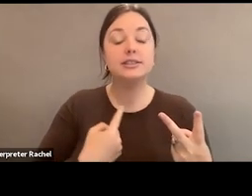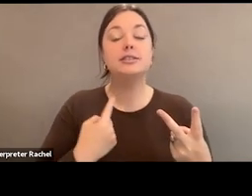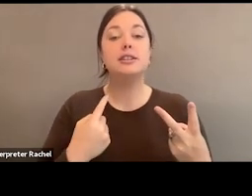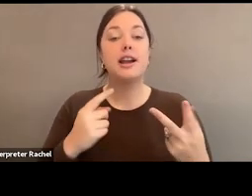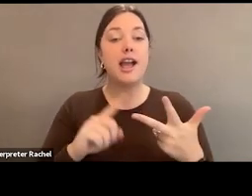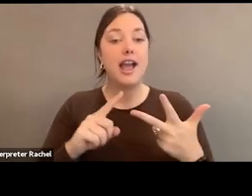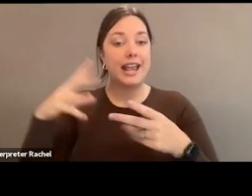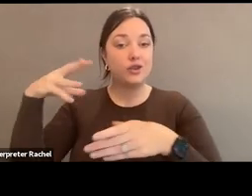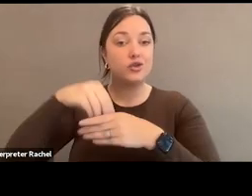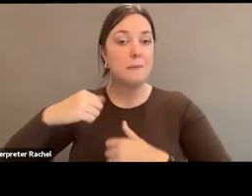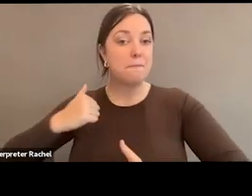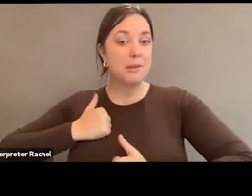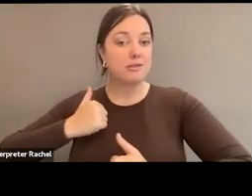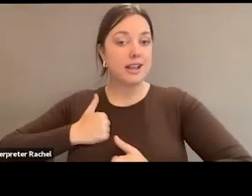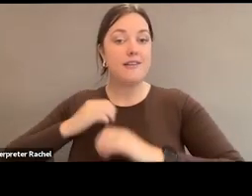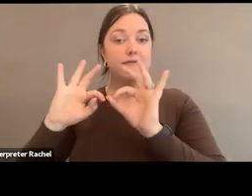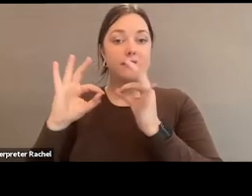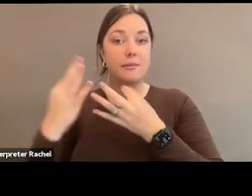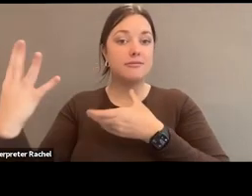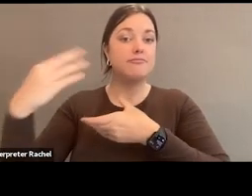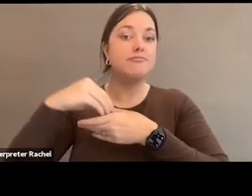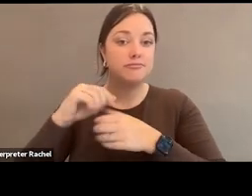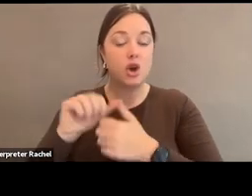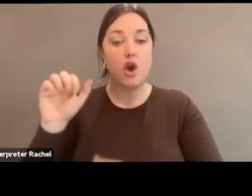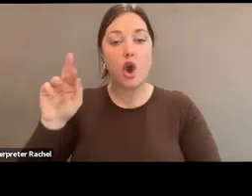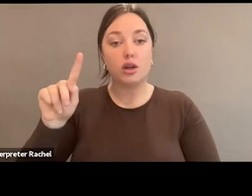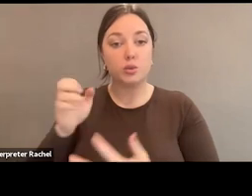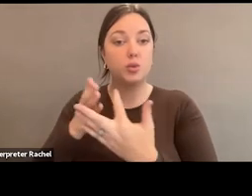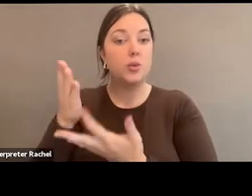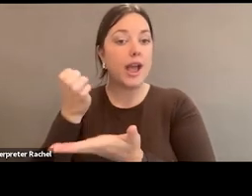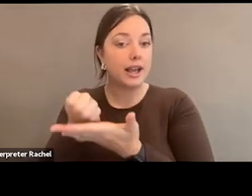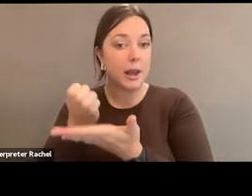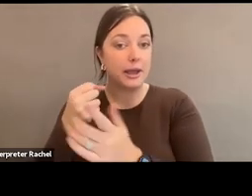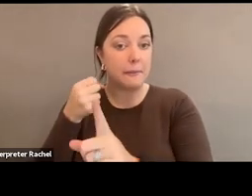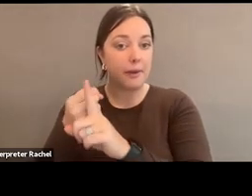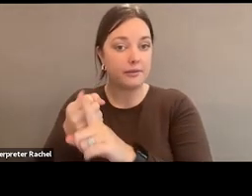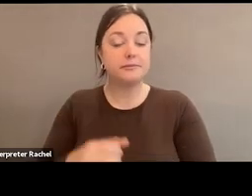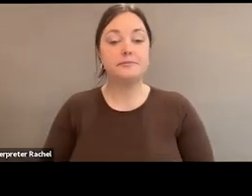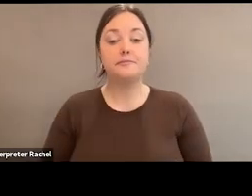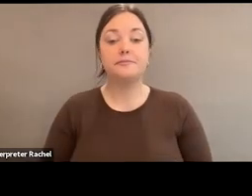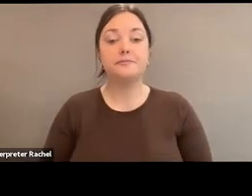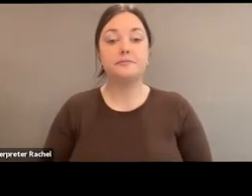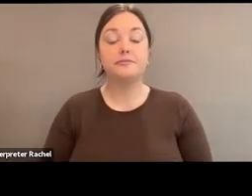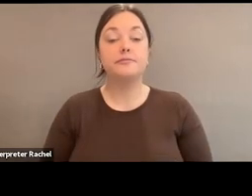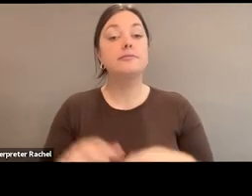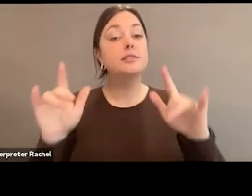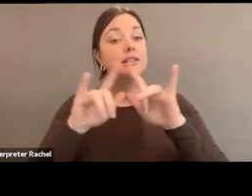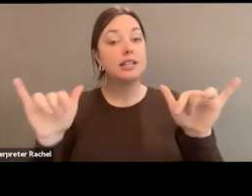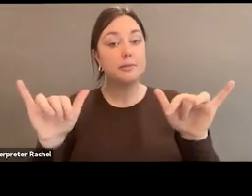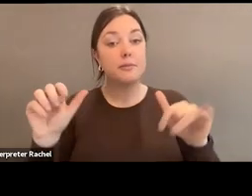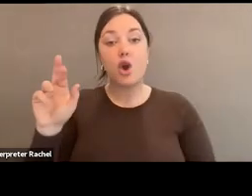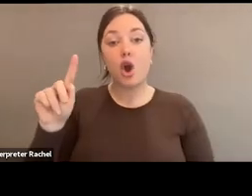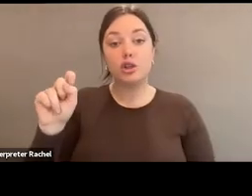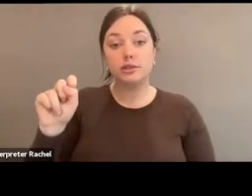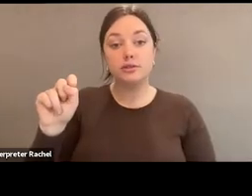military families into our communities through an arts to economic impact. And also, at the same time, we continue to have the arts economic